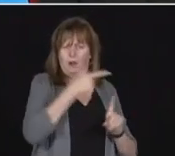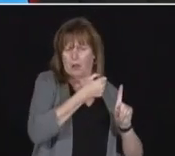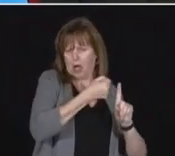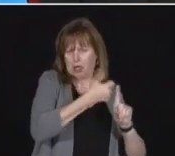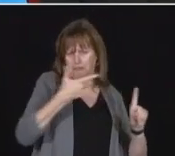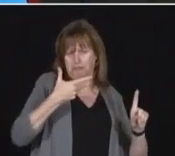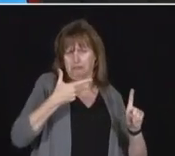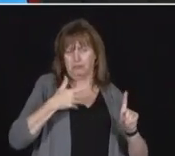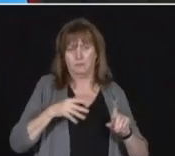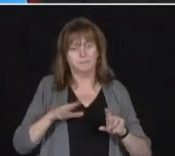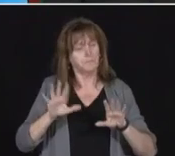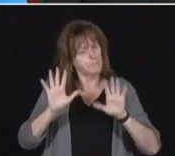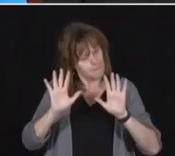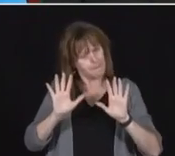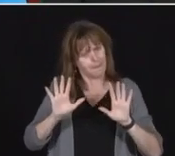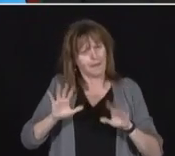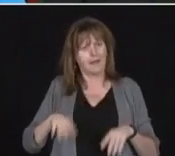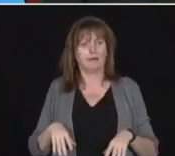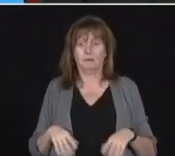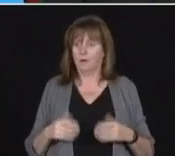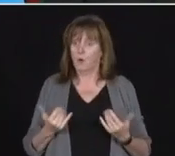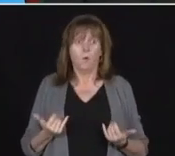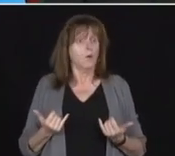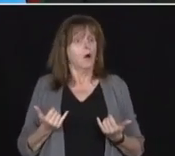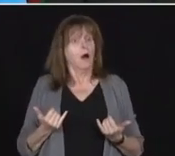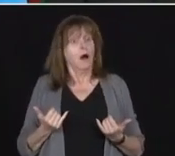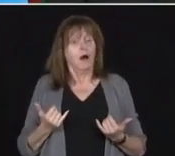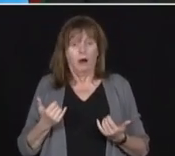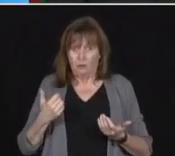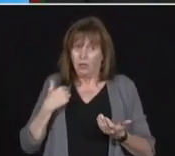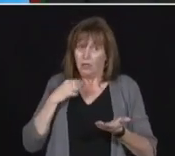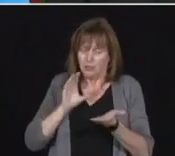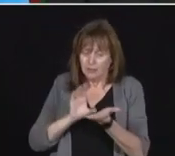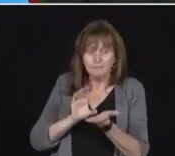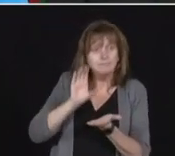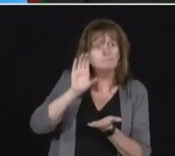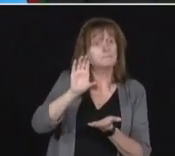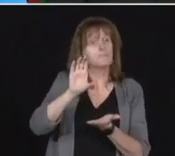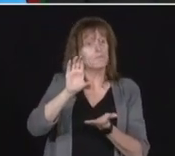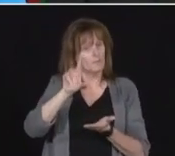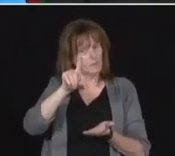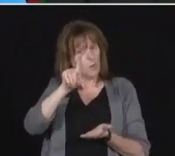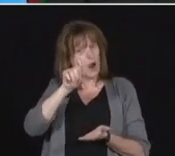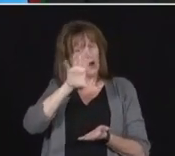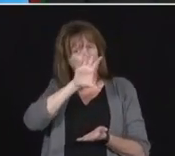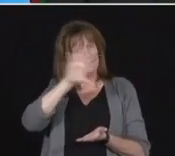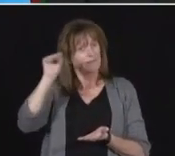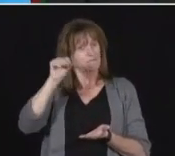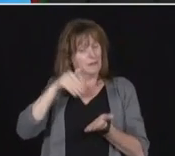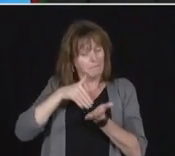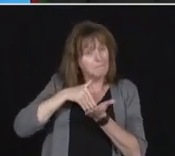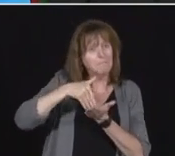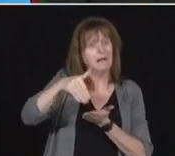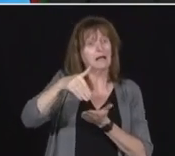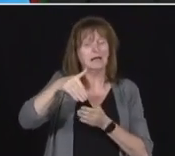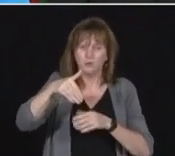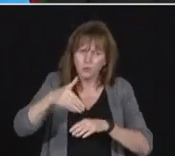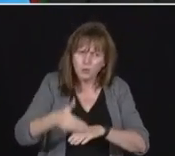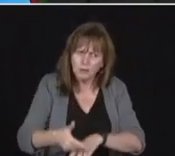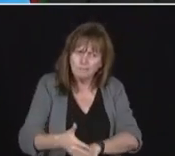We are investing $150 million to improve broadband and cellular connectivity in Ontario.